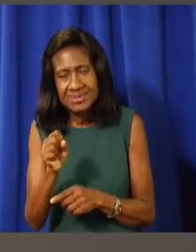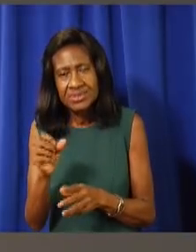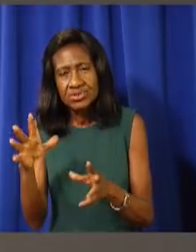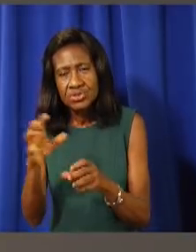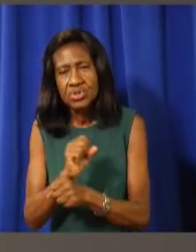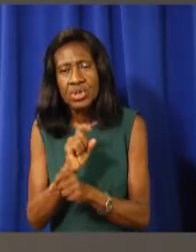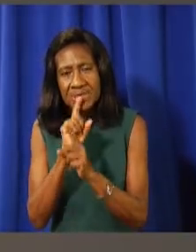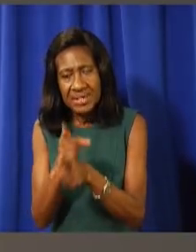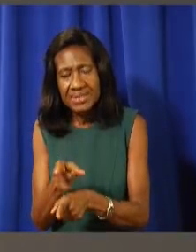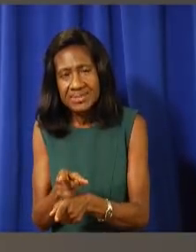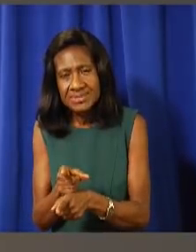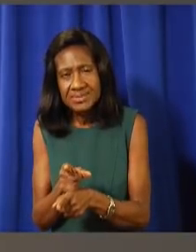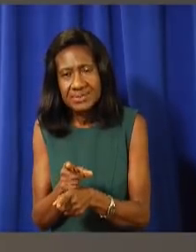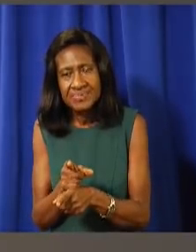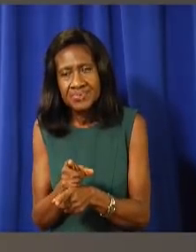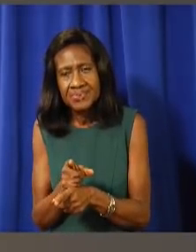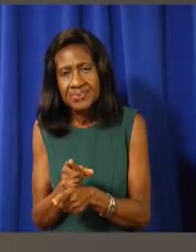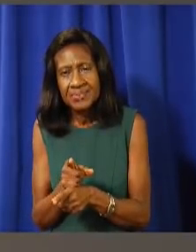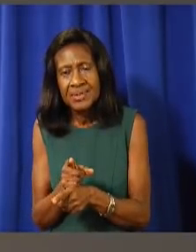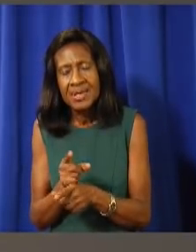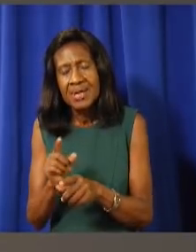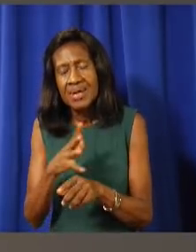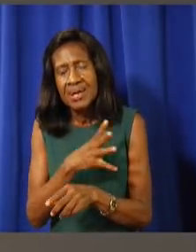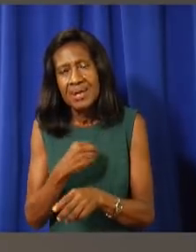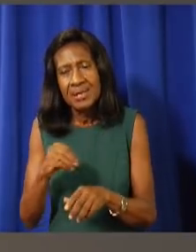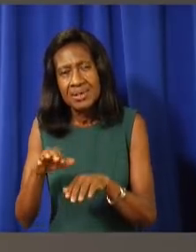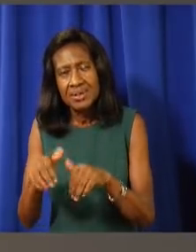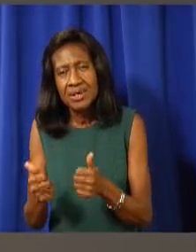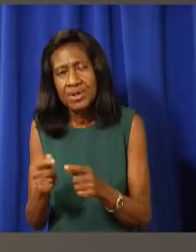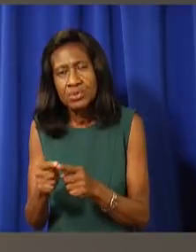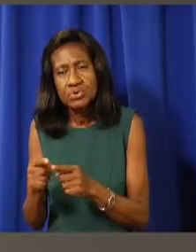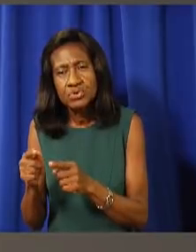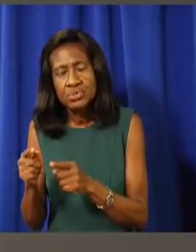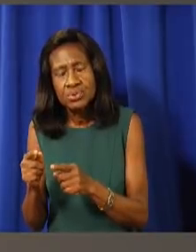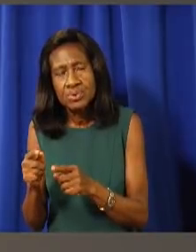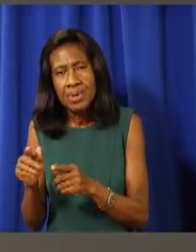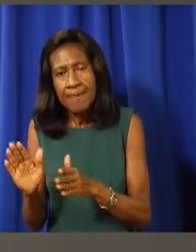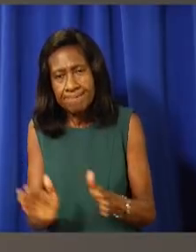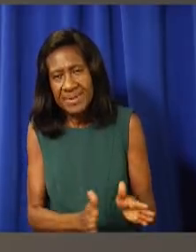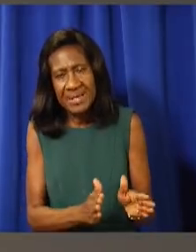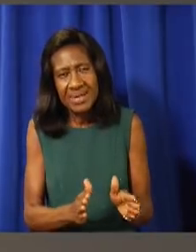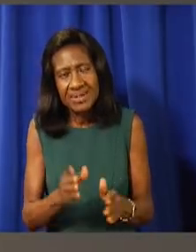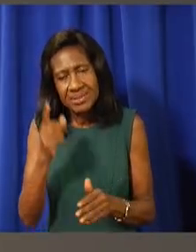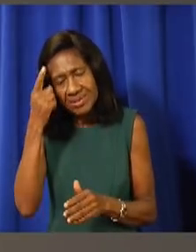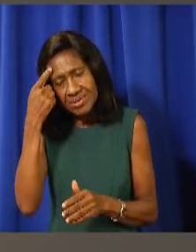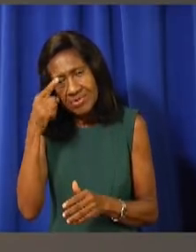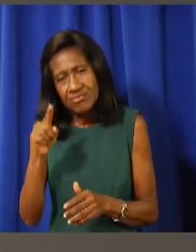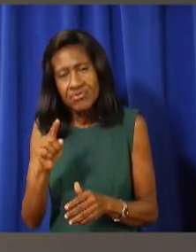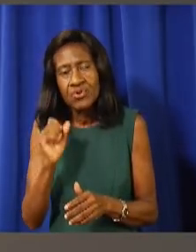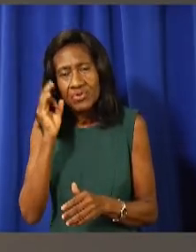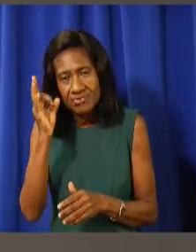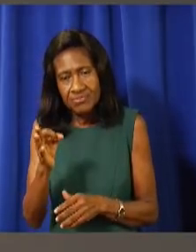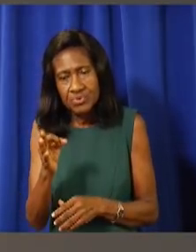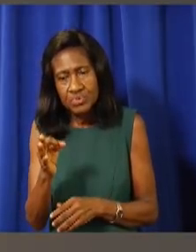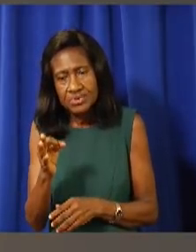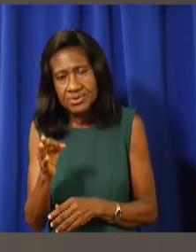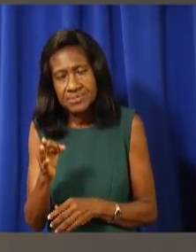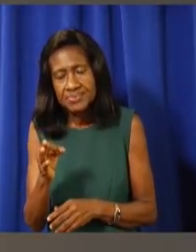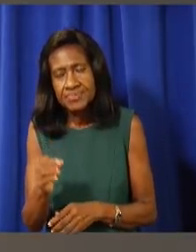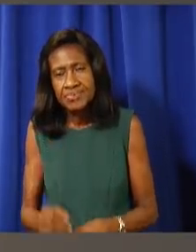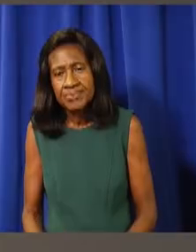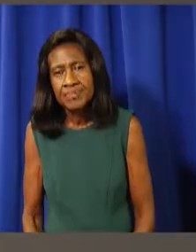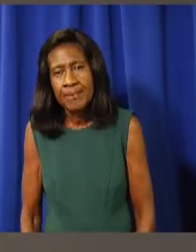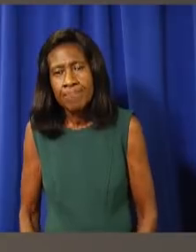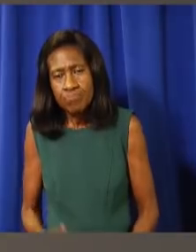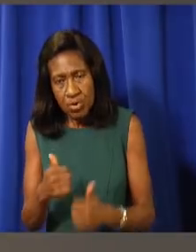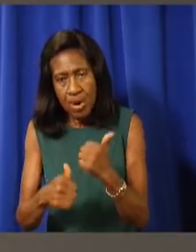And the preparation in terms of infrastructure was important as well. The last question I think is probably yours, but it might be Mr. Bryan's